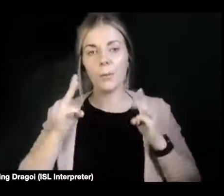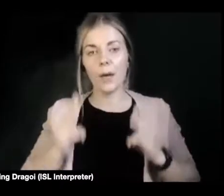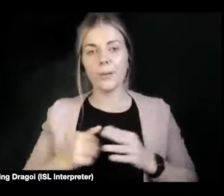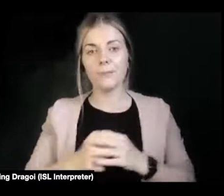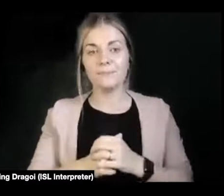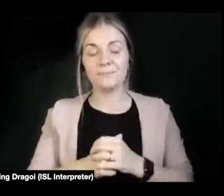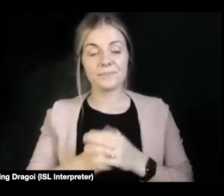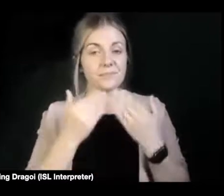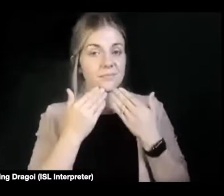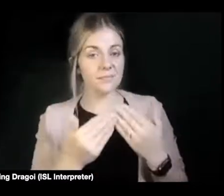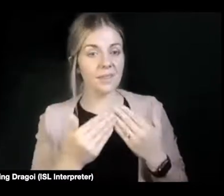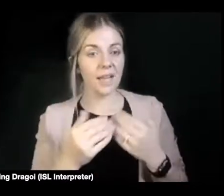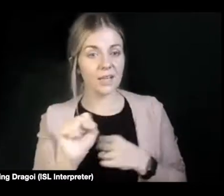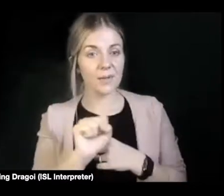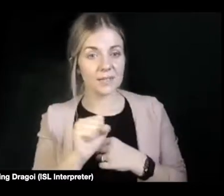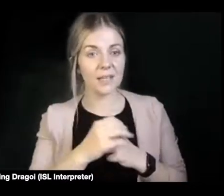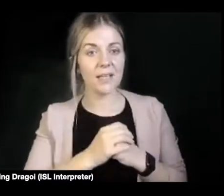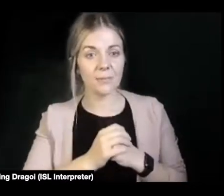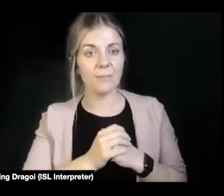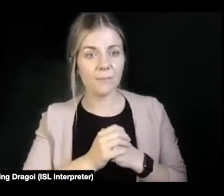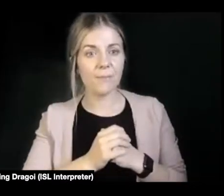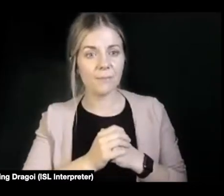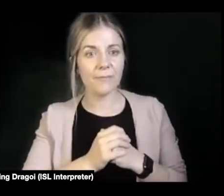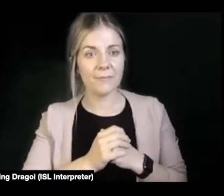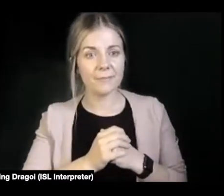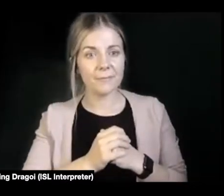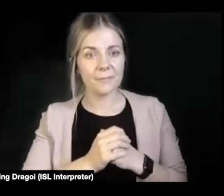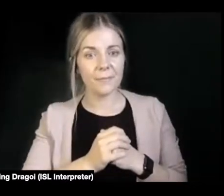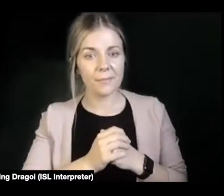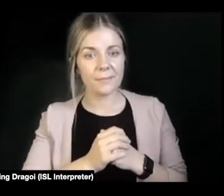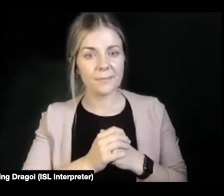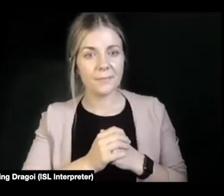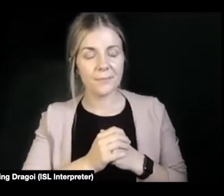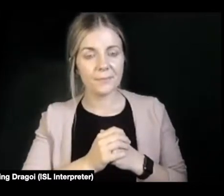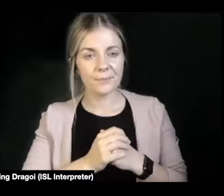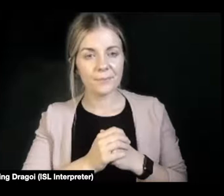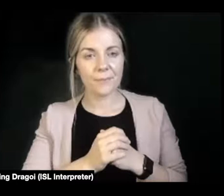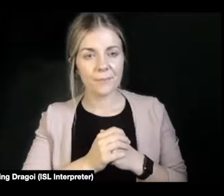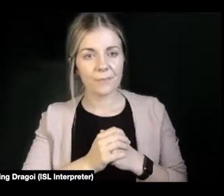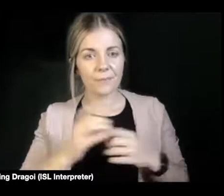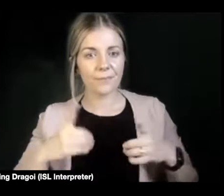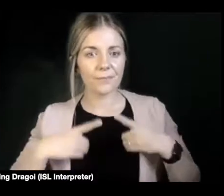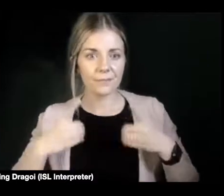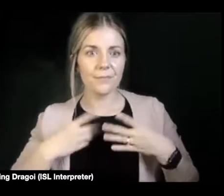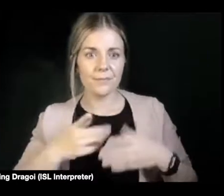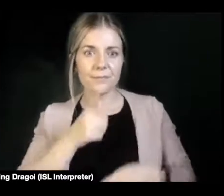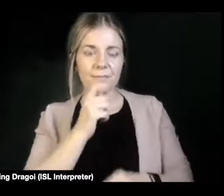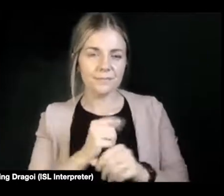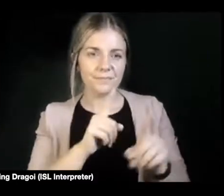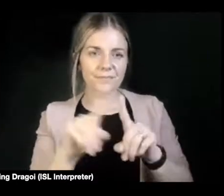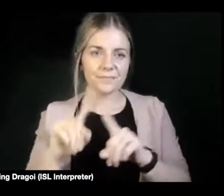delighted to be an ally among disabled people,